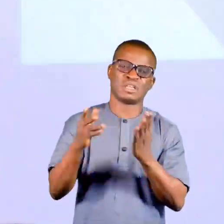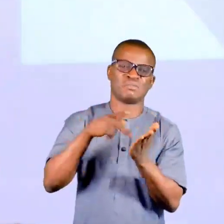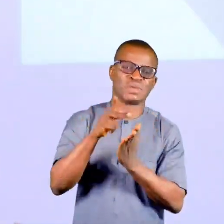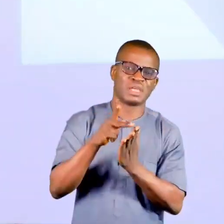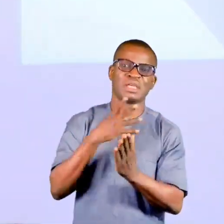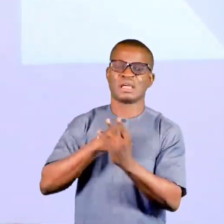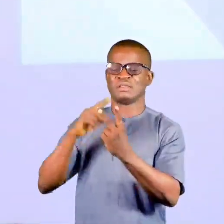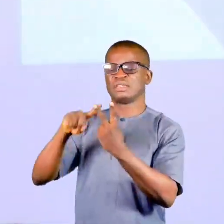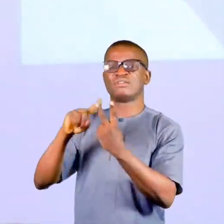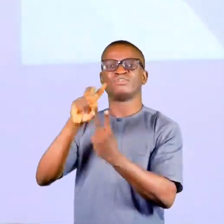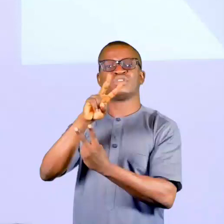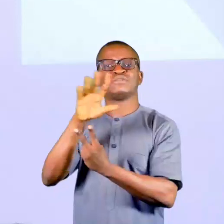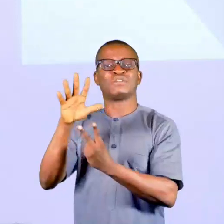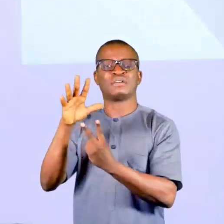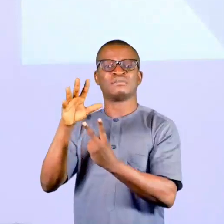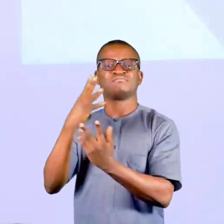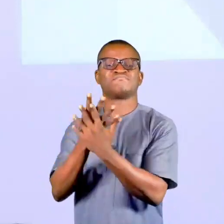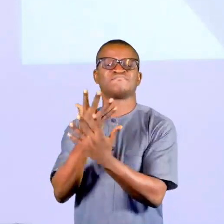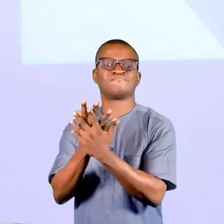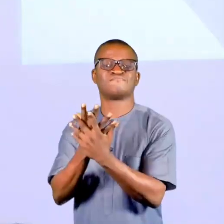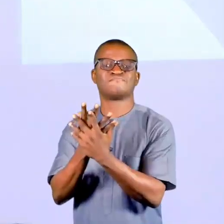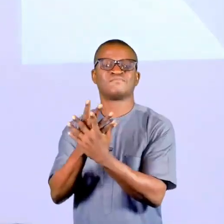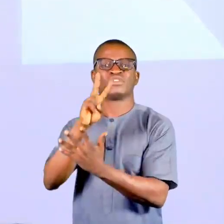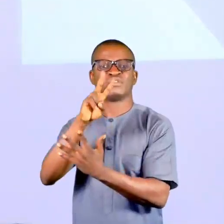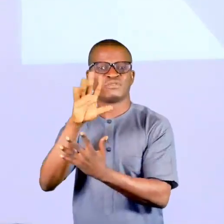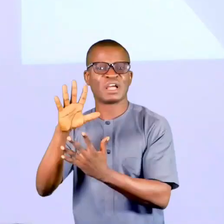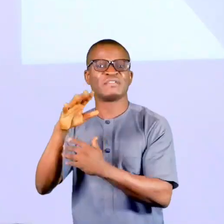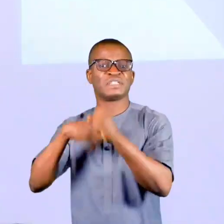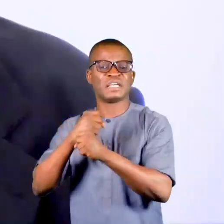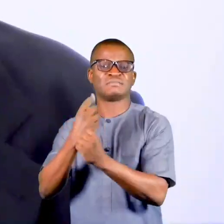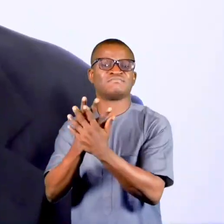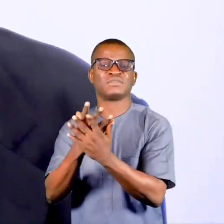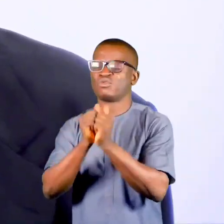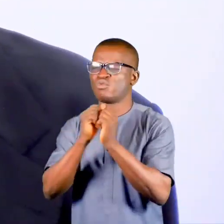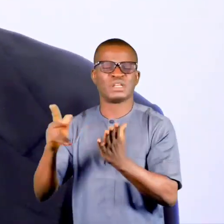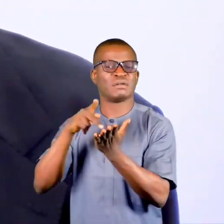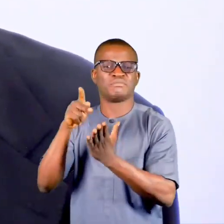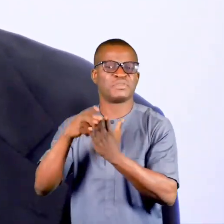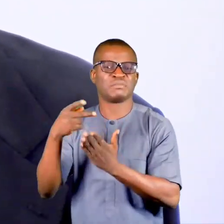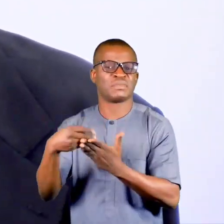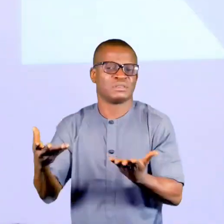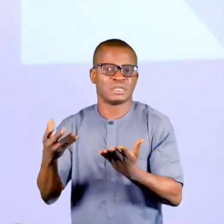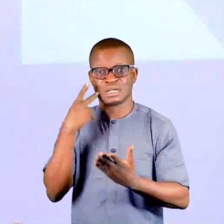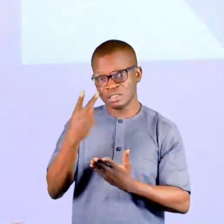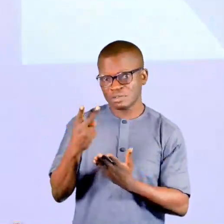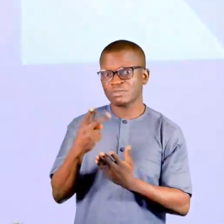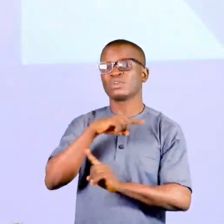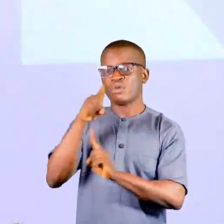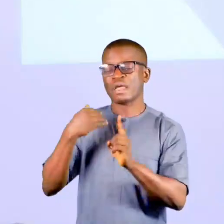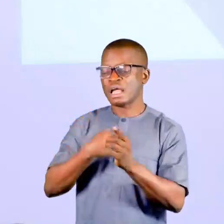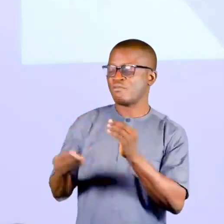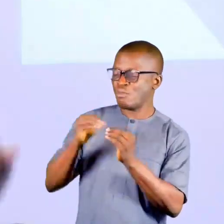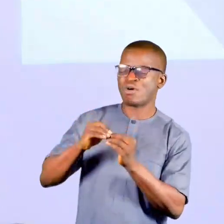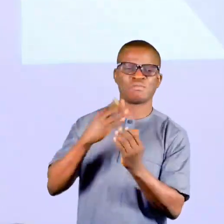25 years imprisonment without the option of fine, which is very, very fantastic. Because, of course, when we have more